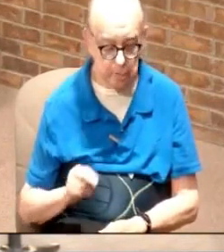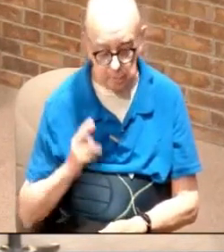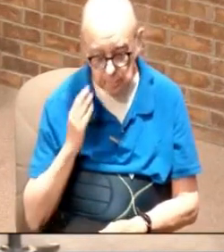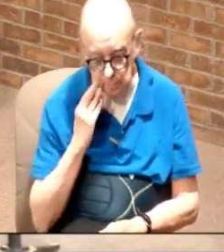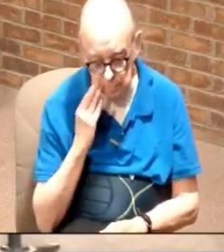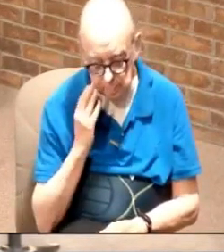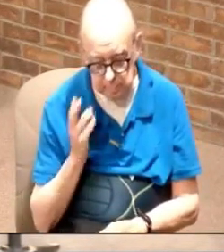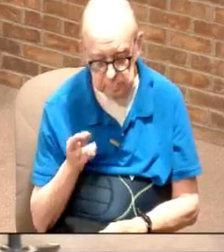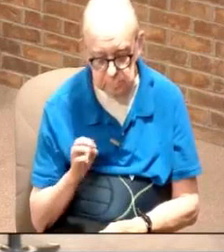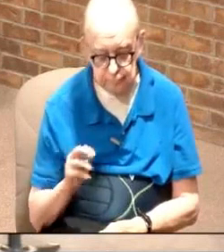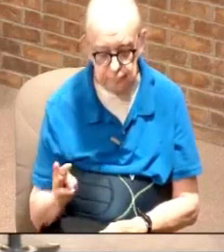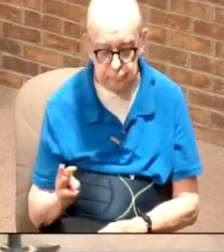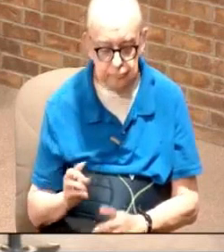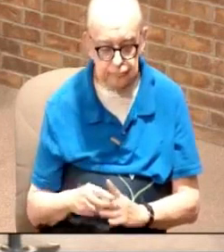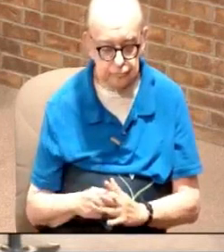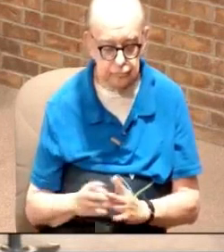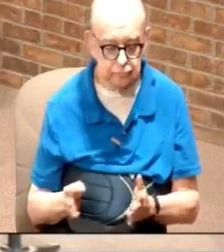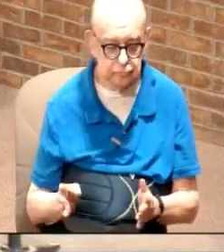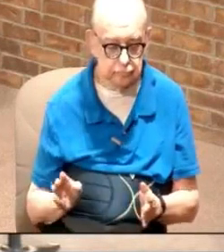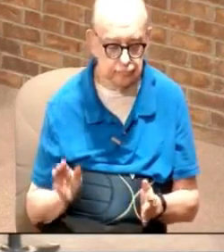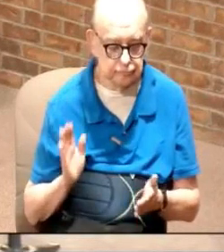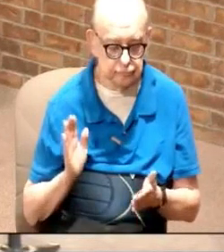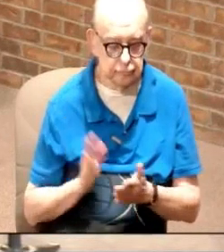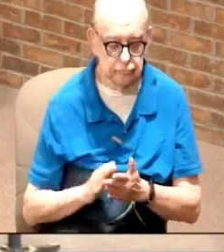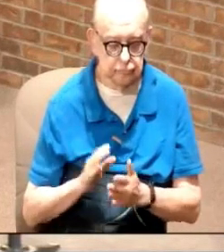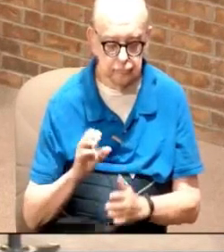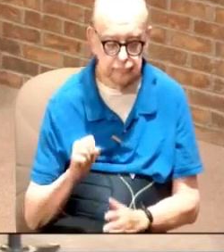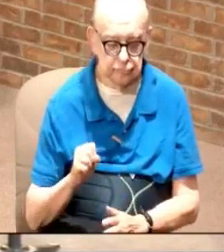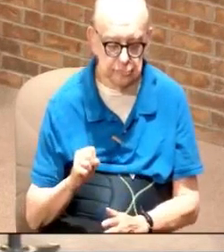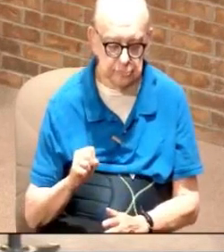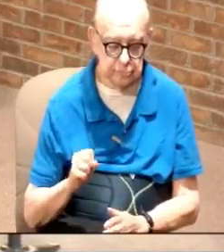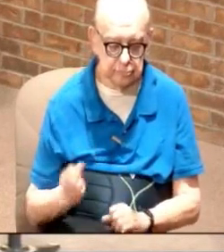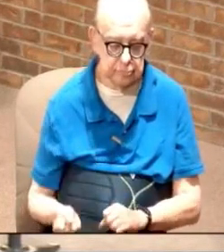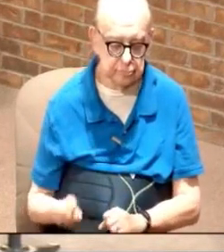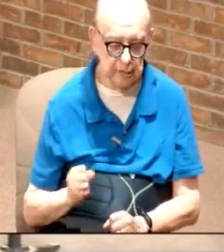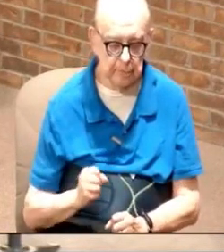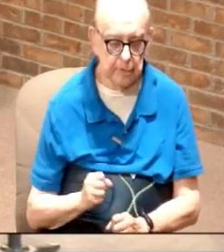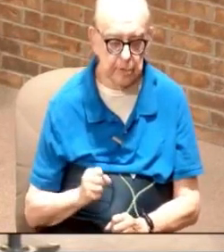Rick Warren started as a small southern baptist preacher